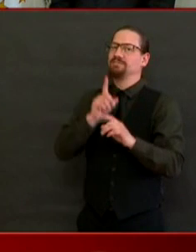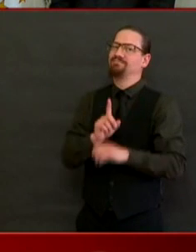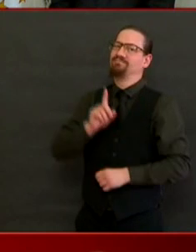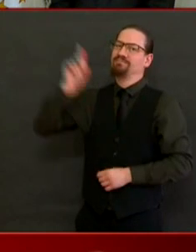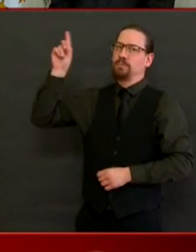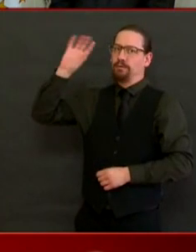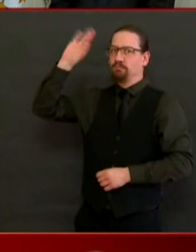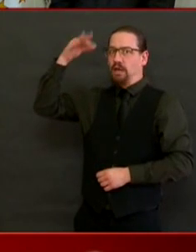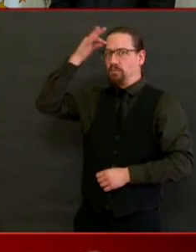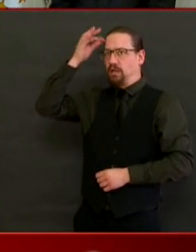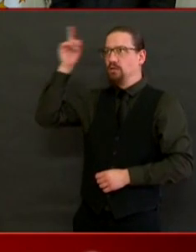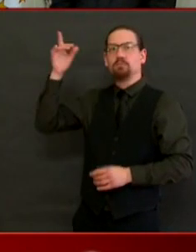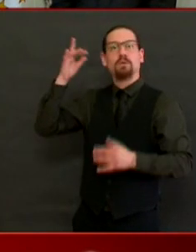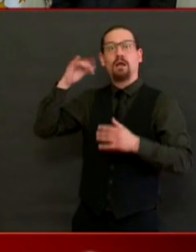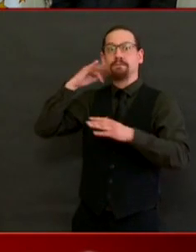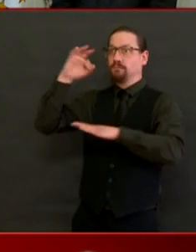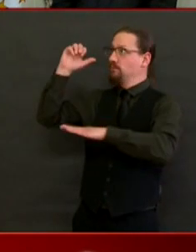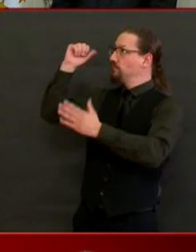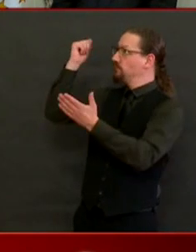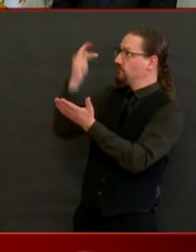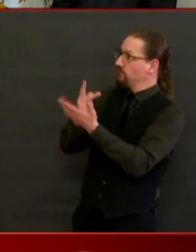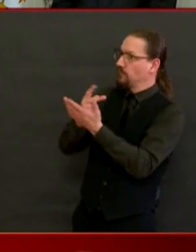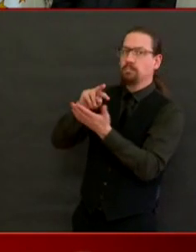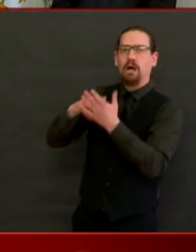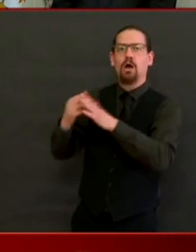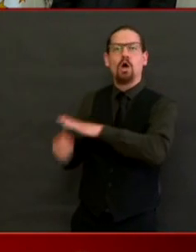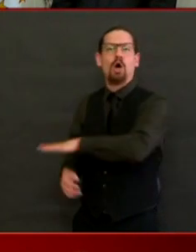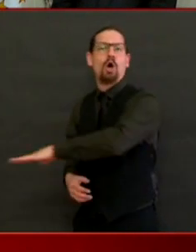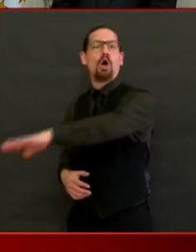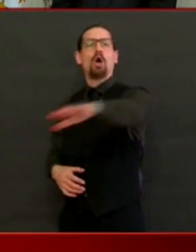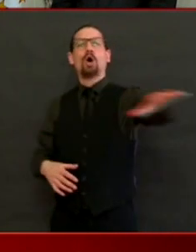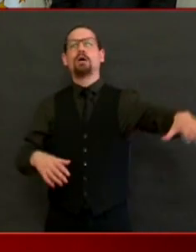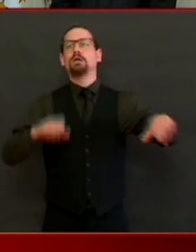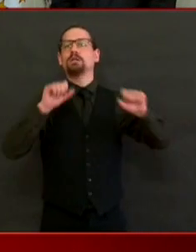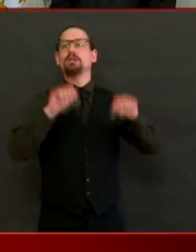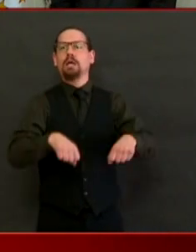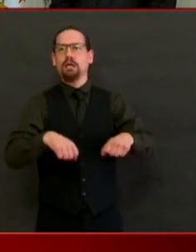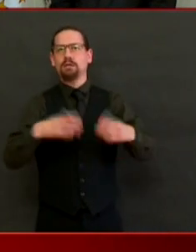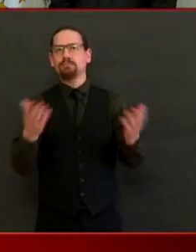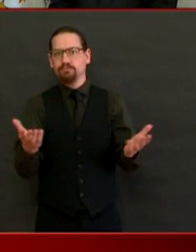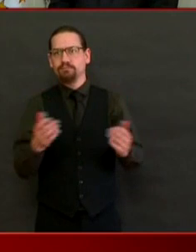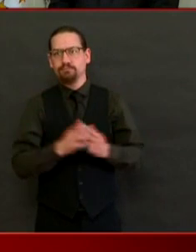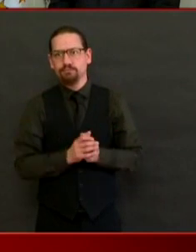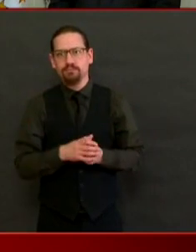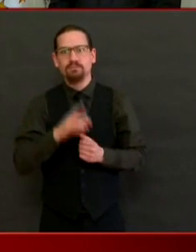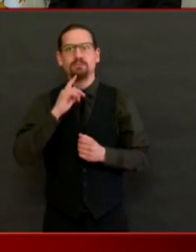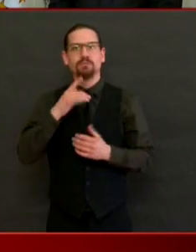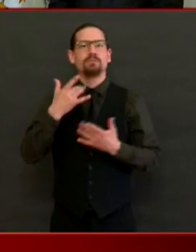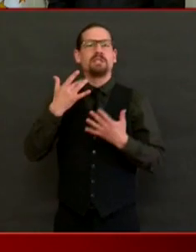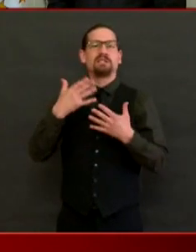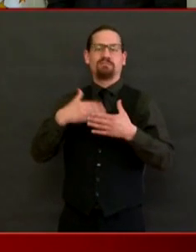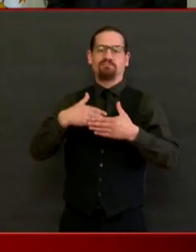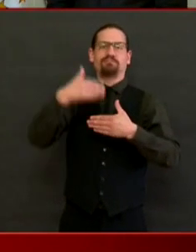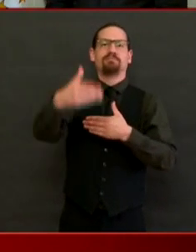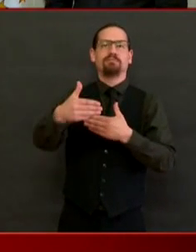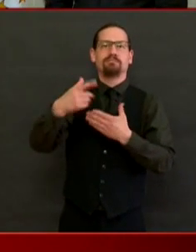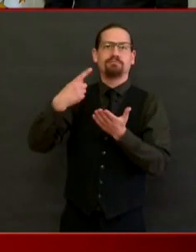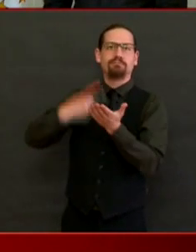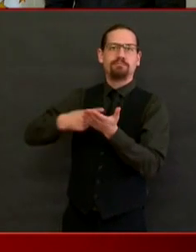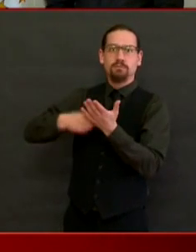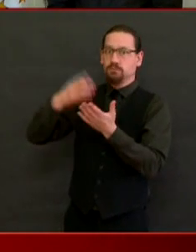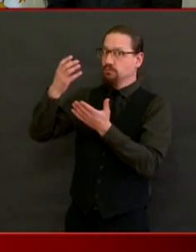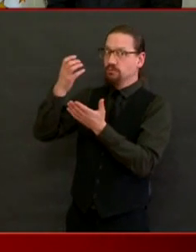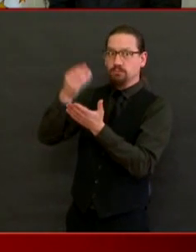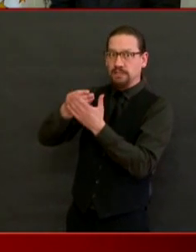approach in the next round of COVID stimulus. Brian Crandall of NBC10 says, Governor, why not order everyone